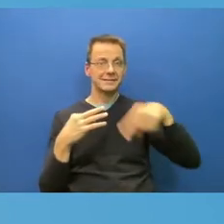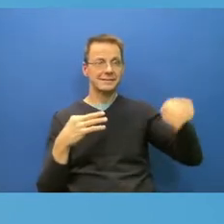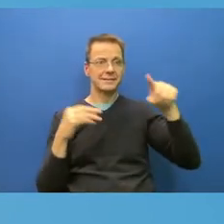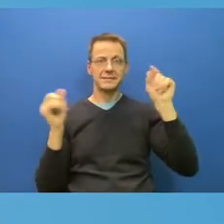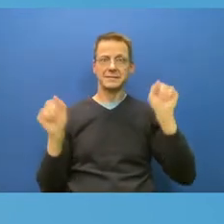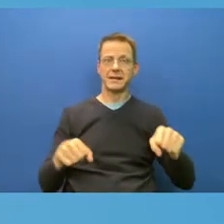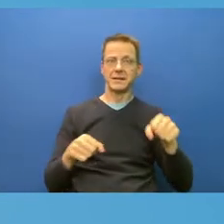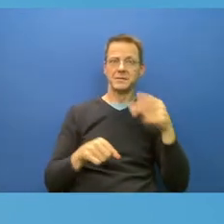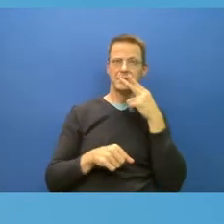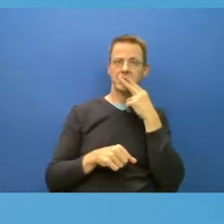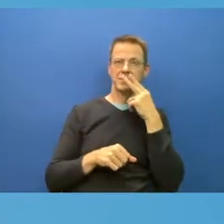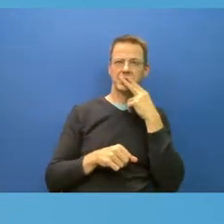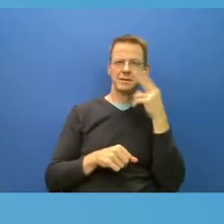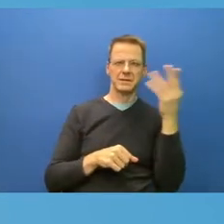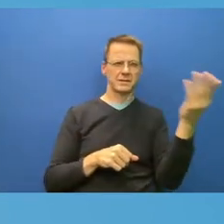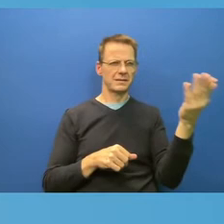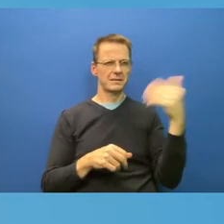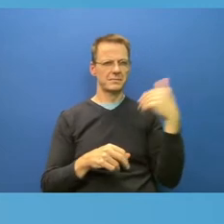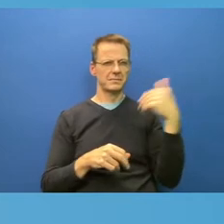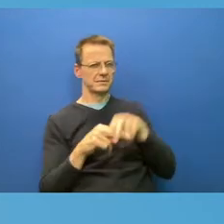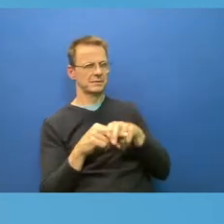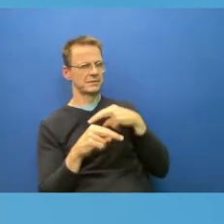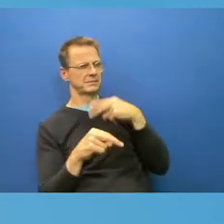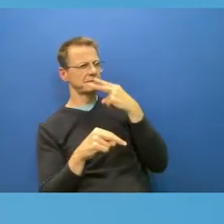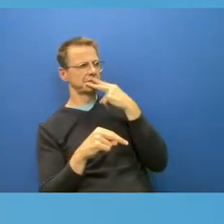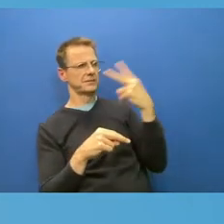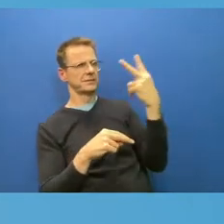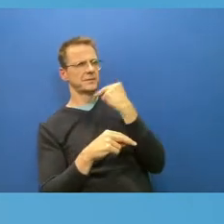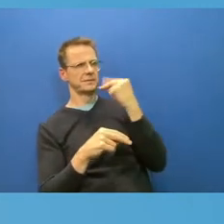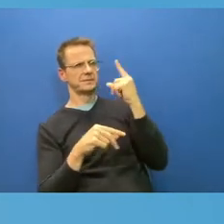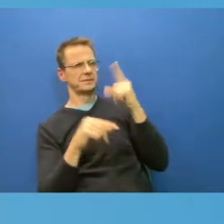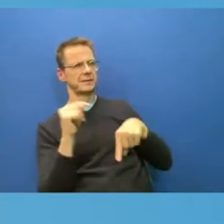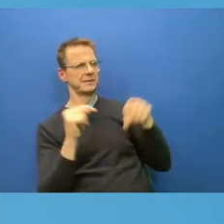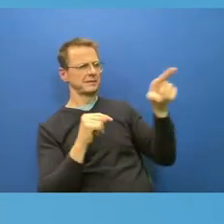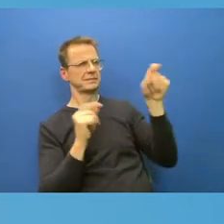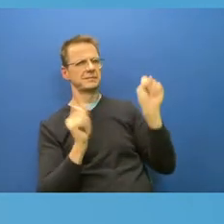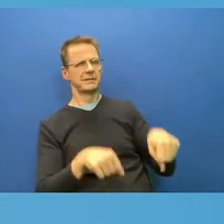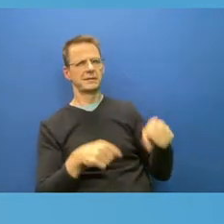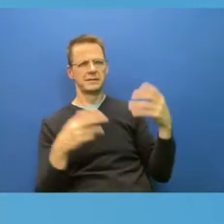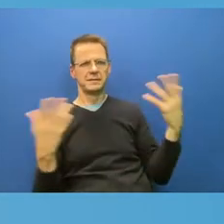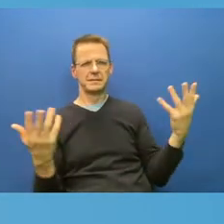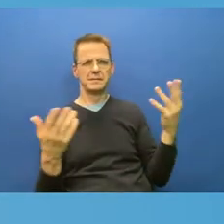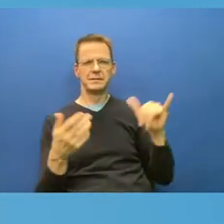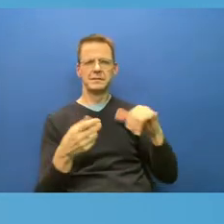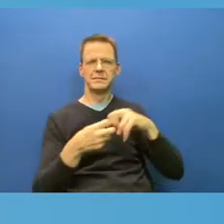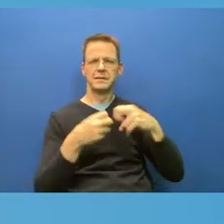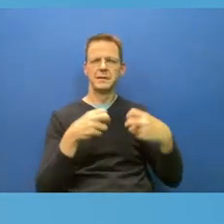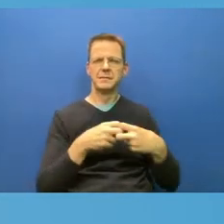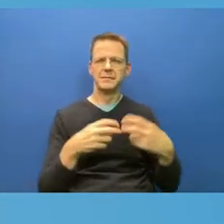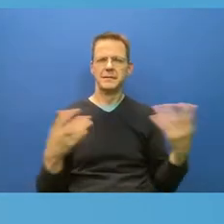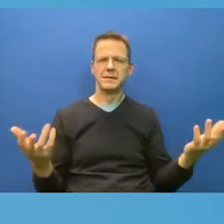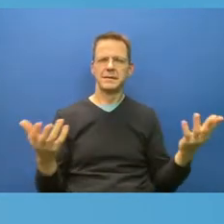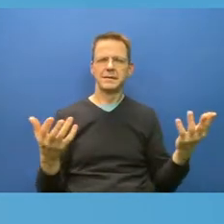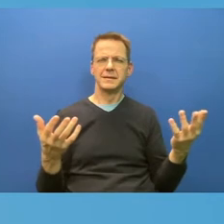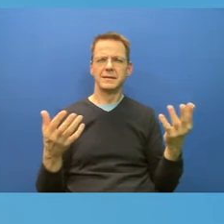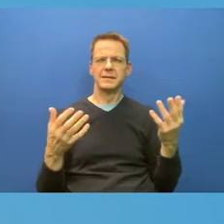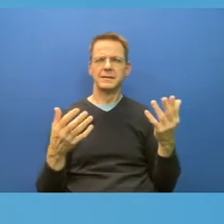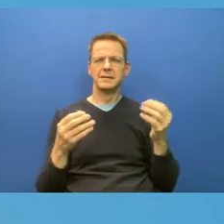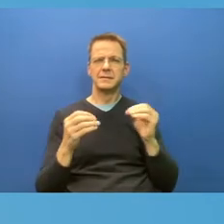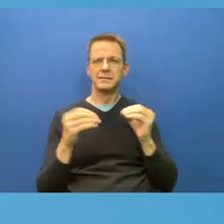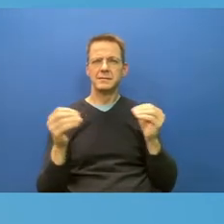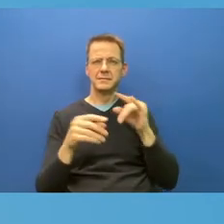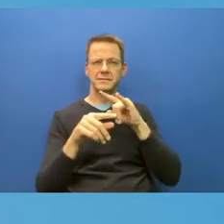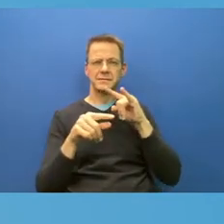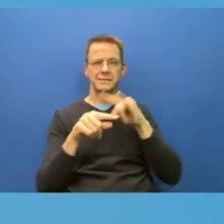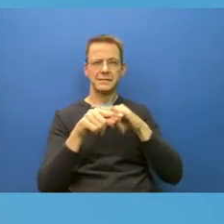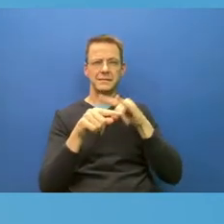is that there's no smoking smoking policy is is is rubbish. Why can they and why can't I and I'm still surrounded by